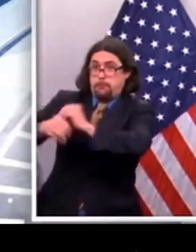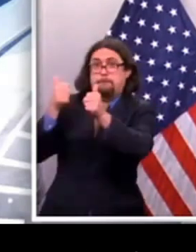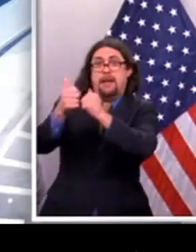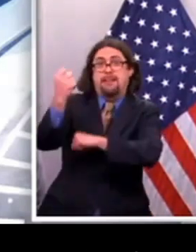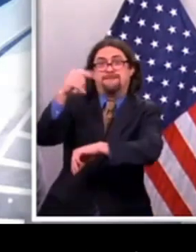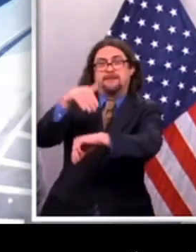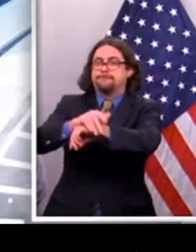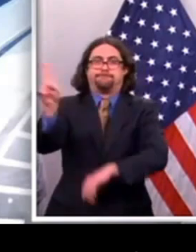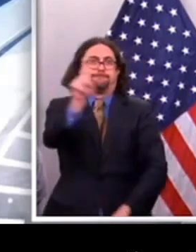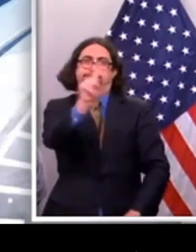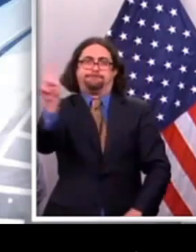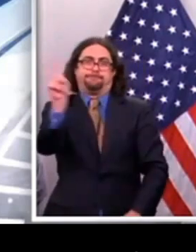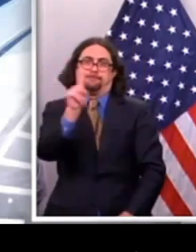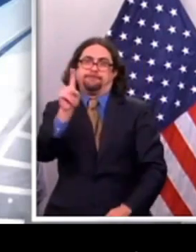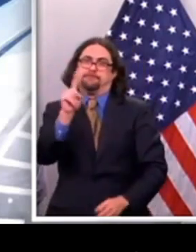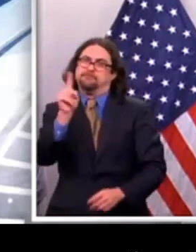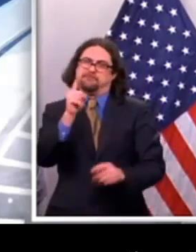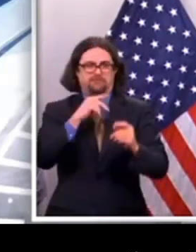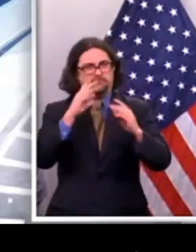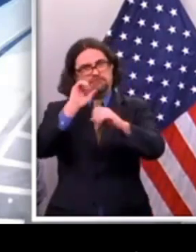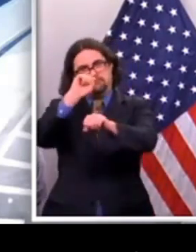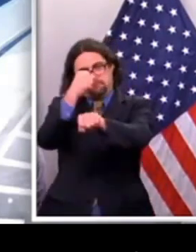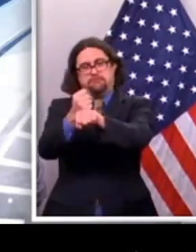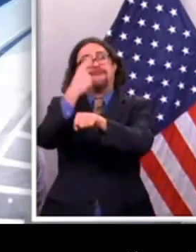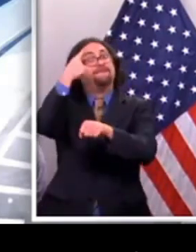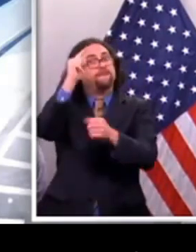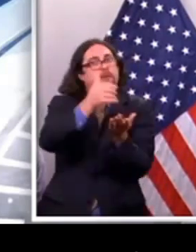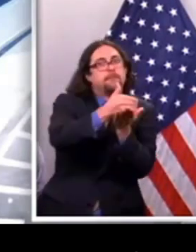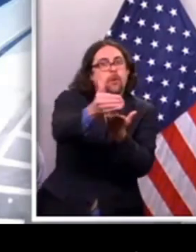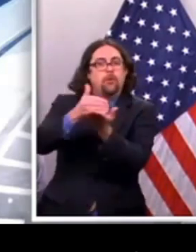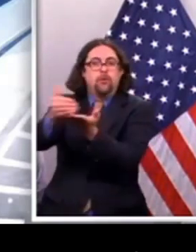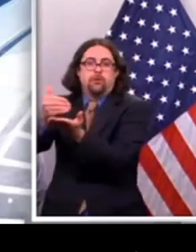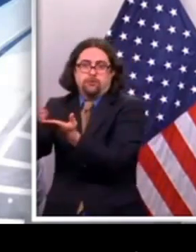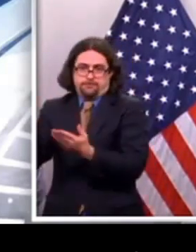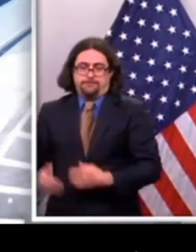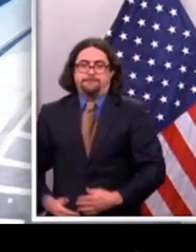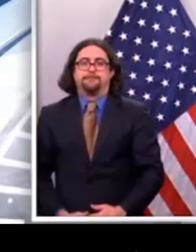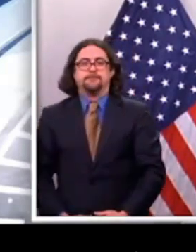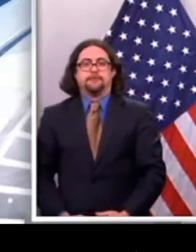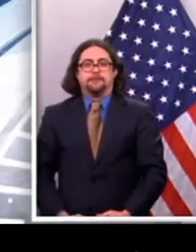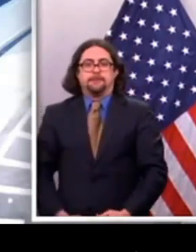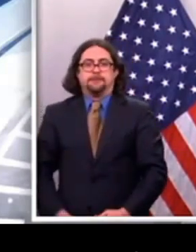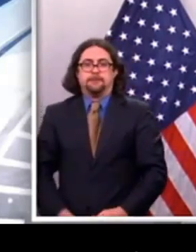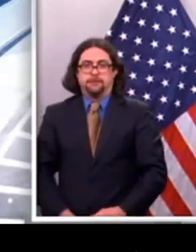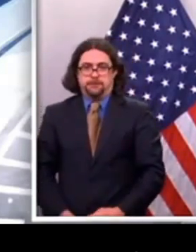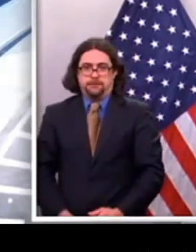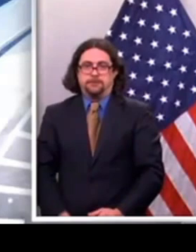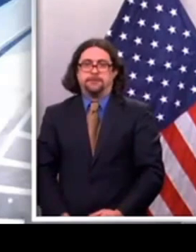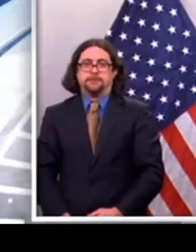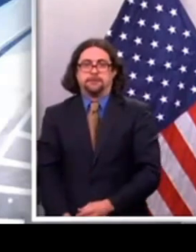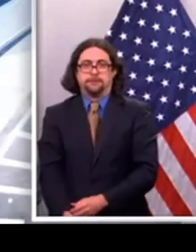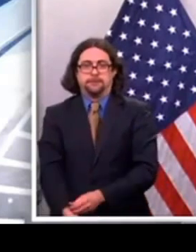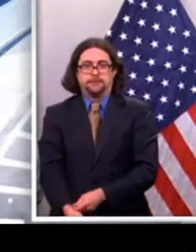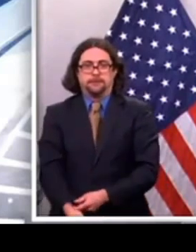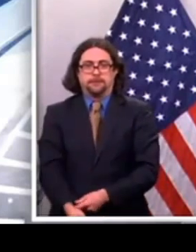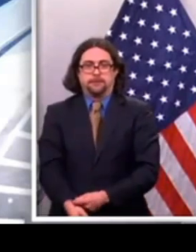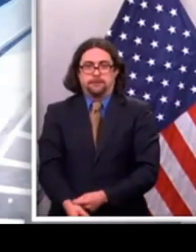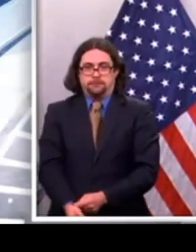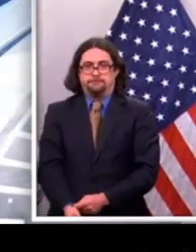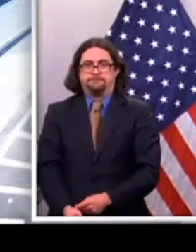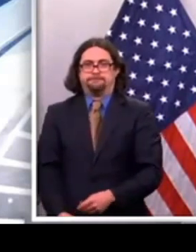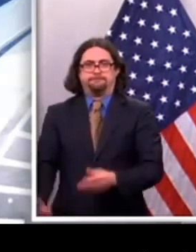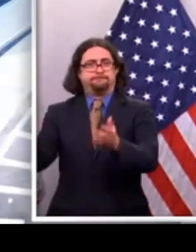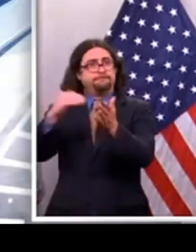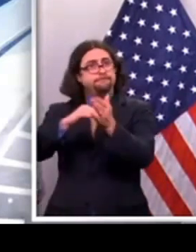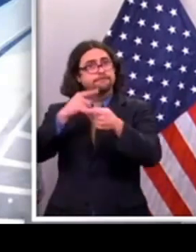the situation is safe. So from 11 p.m. on tonight, no non-emergency vehicles on the streets. And